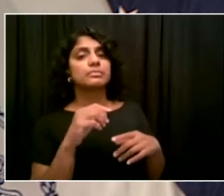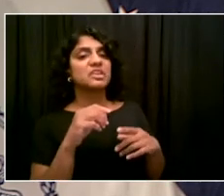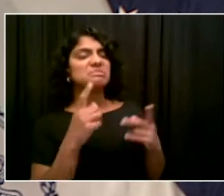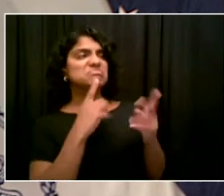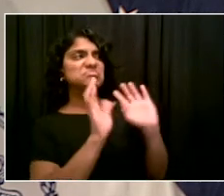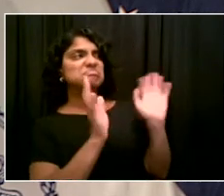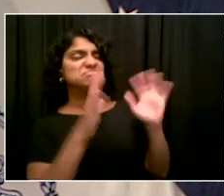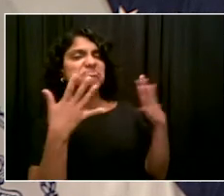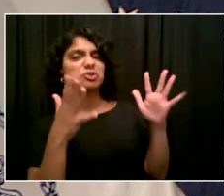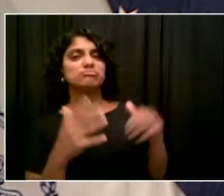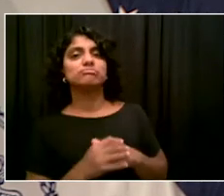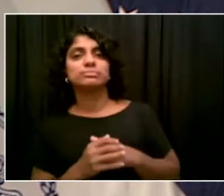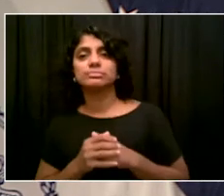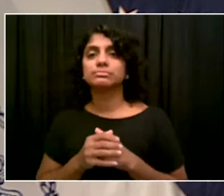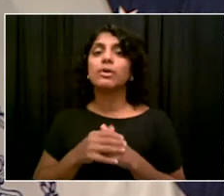Leader.